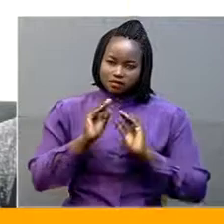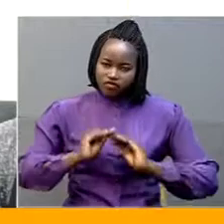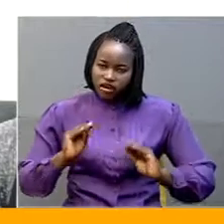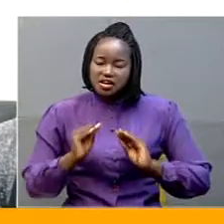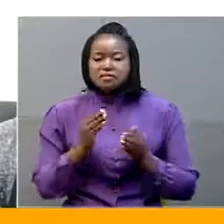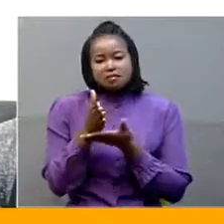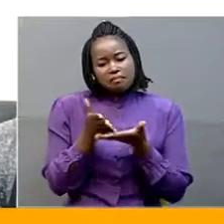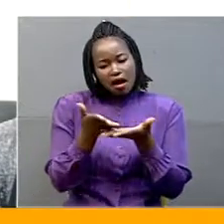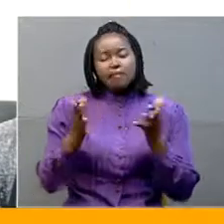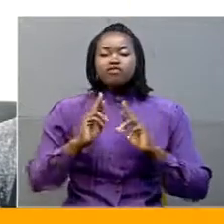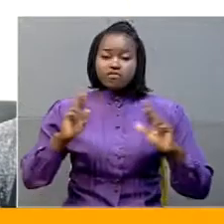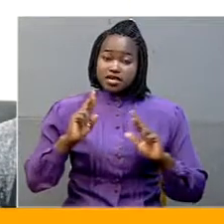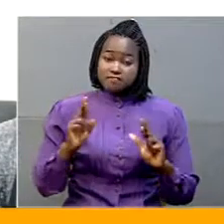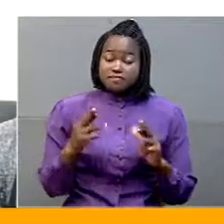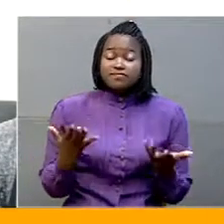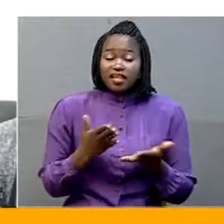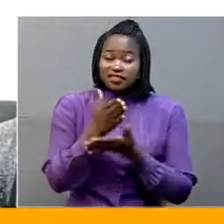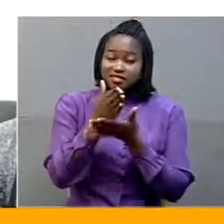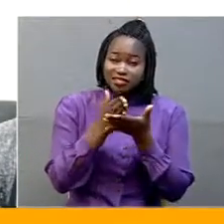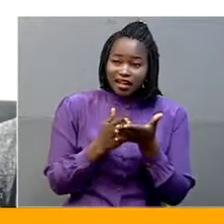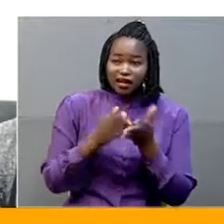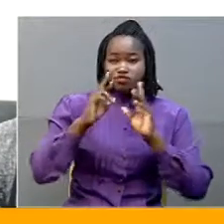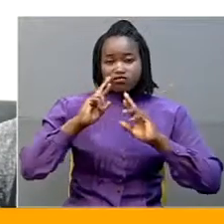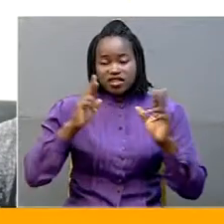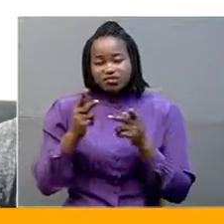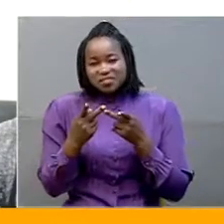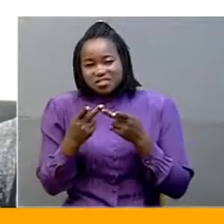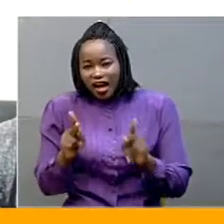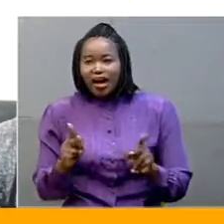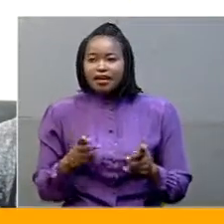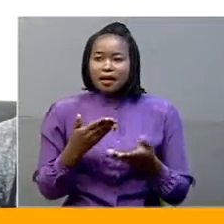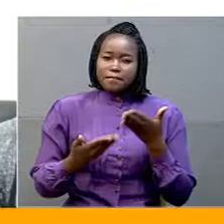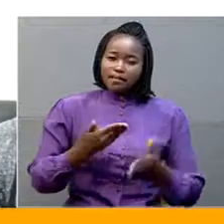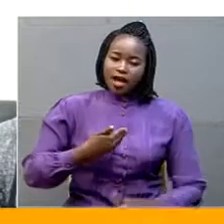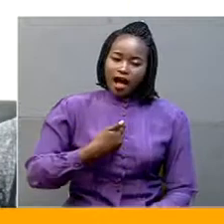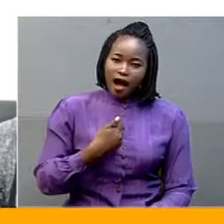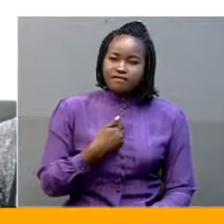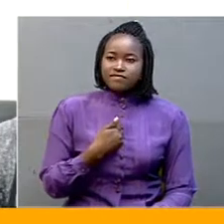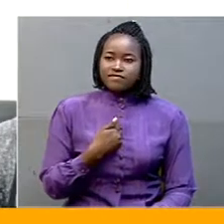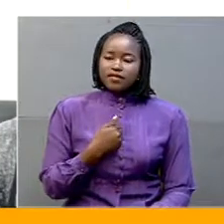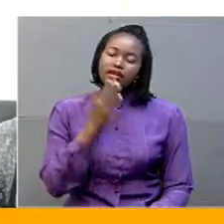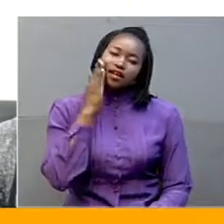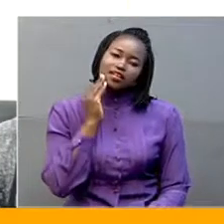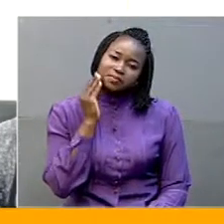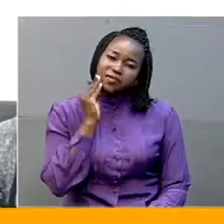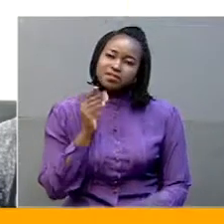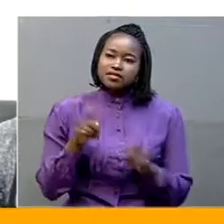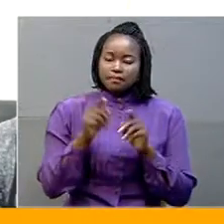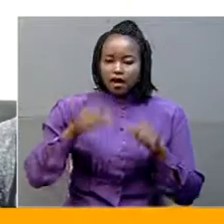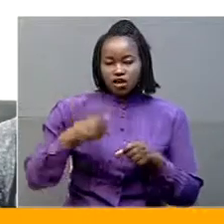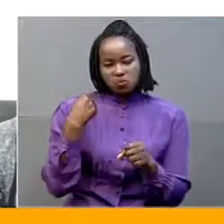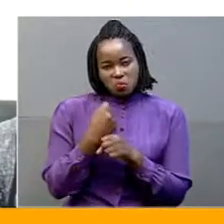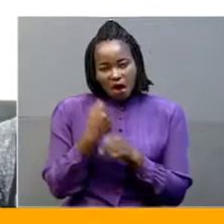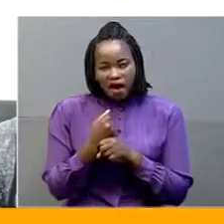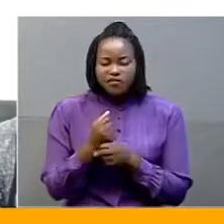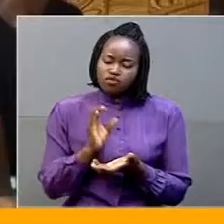are ready for it. Those who are ready to begin up, maybe they have their own experience of something that they can be able to do, start